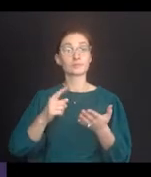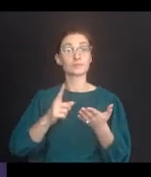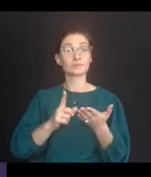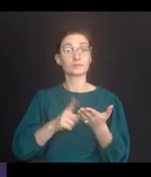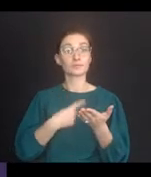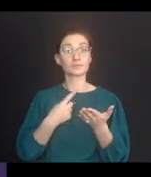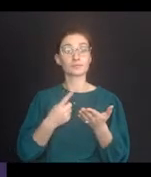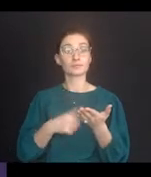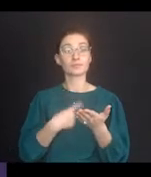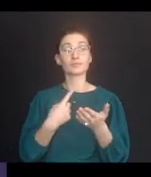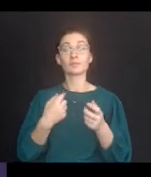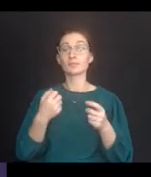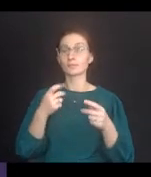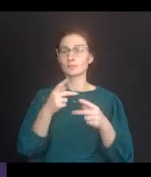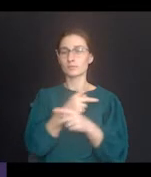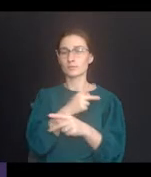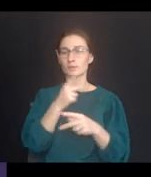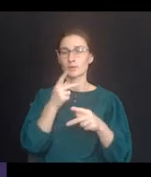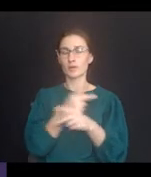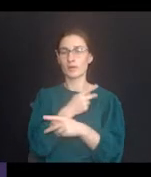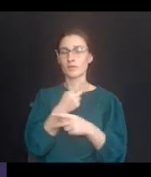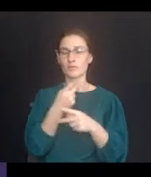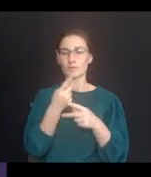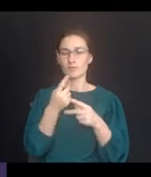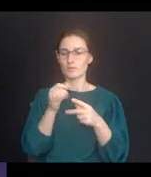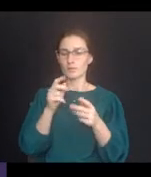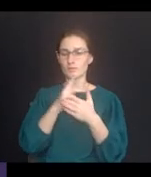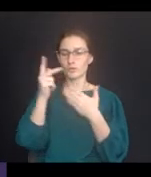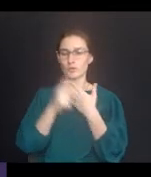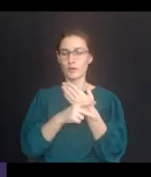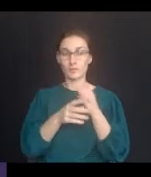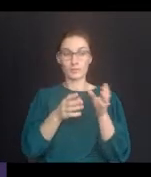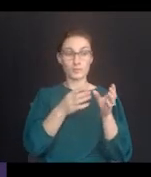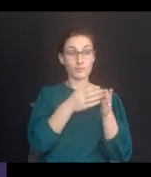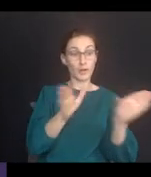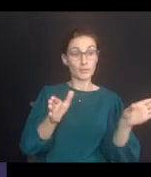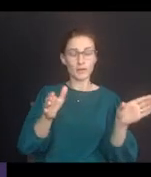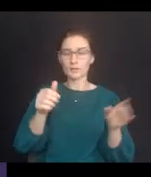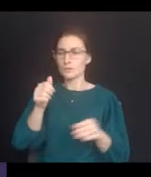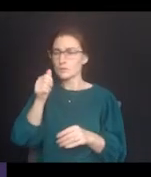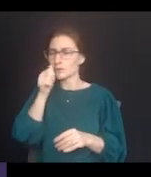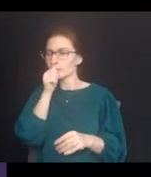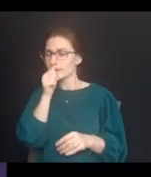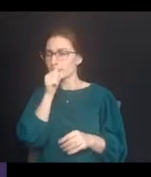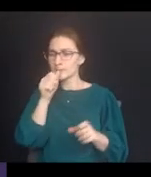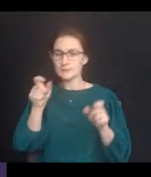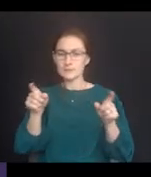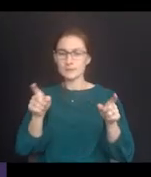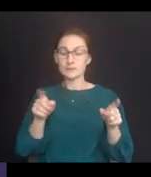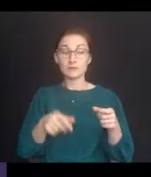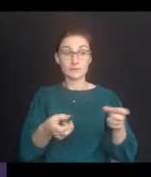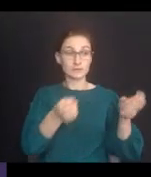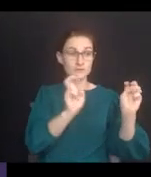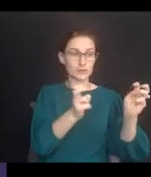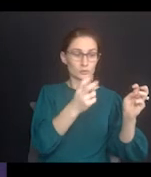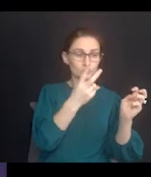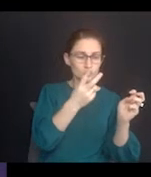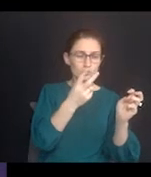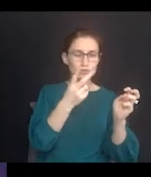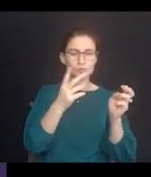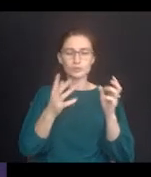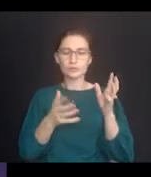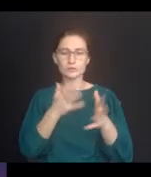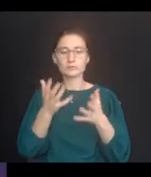Sometimes determining whether or not a program is part of a public entity and the subject to Title II of the ADA